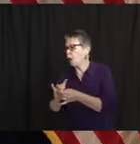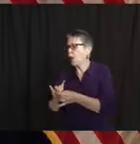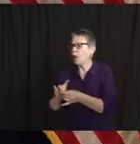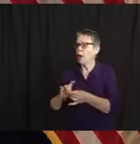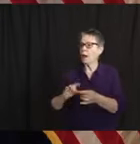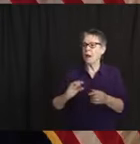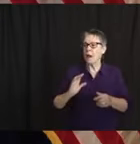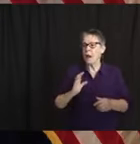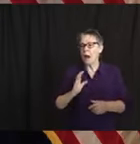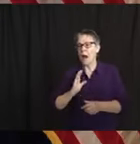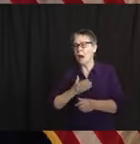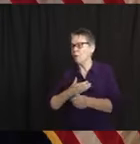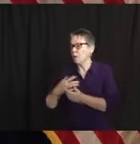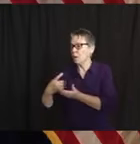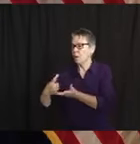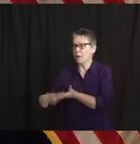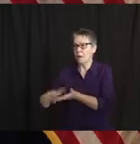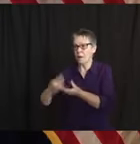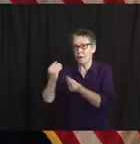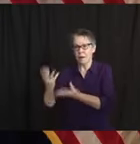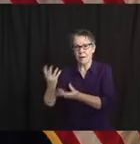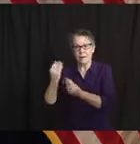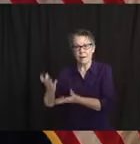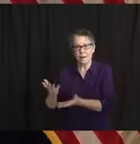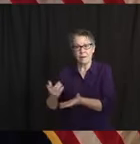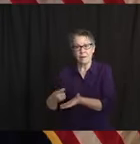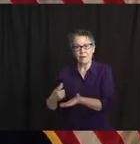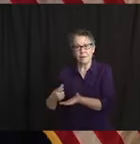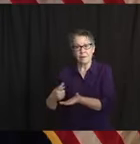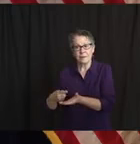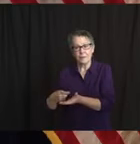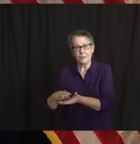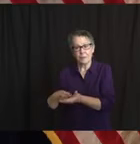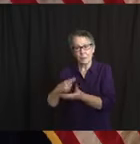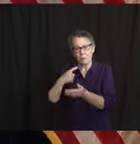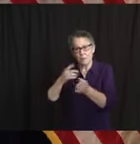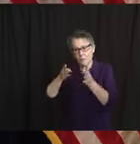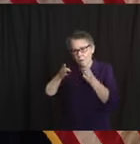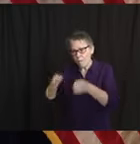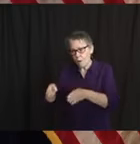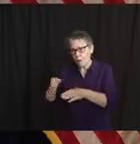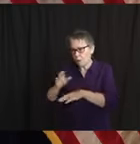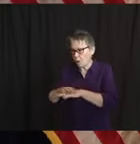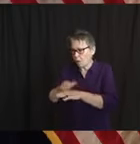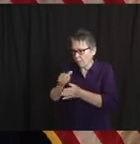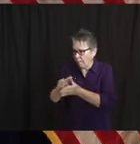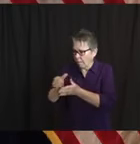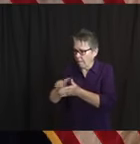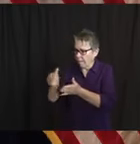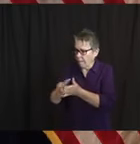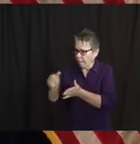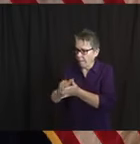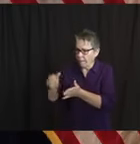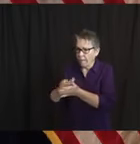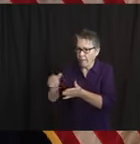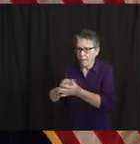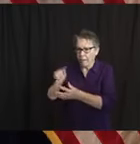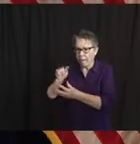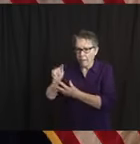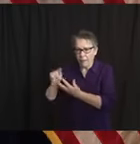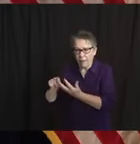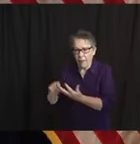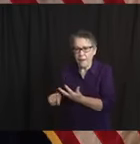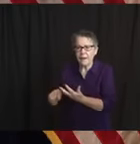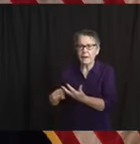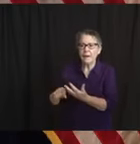area or aspect versus another. And the one that's come up the past few days are folks who are non-compliant. The fact of the